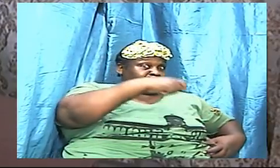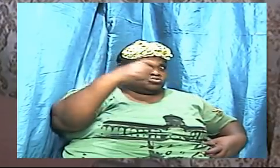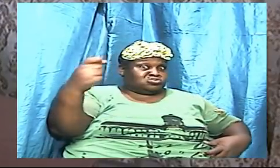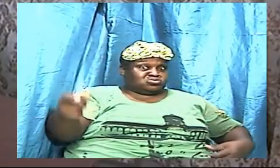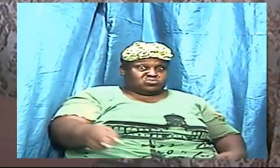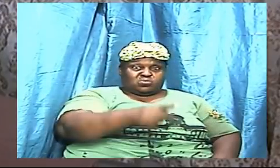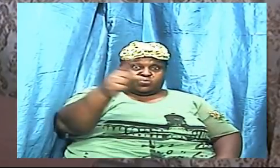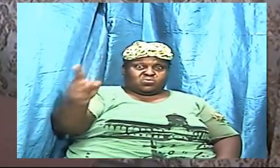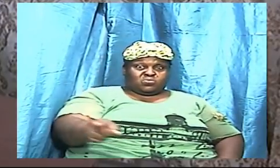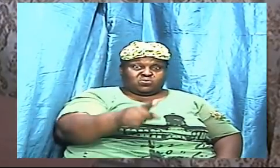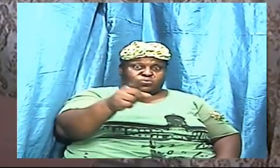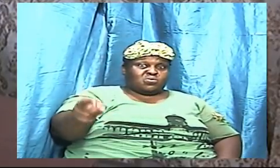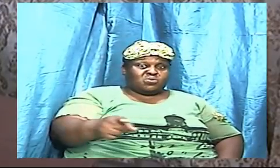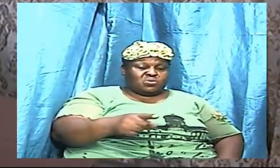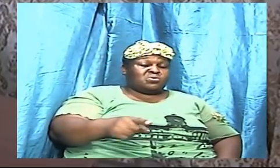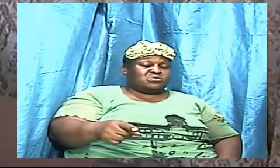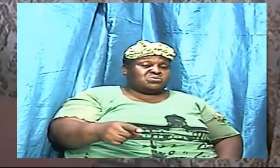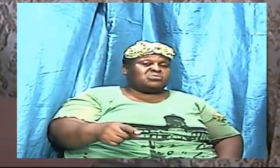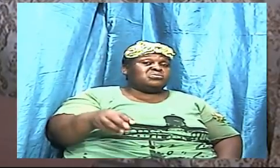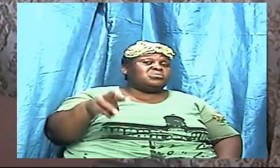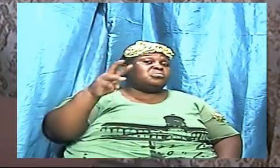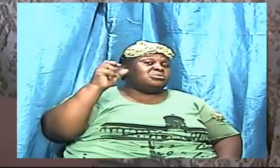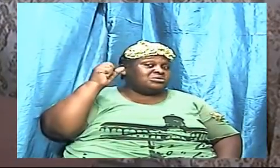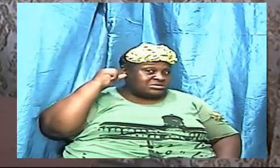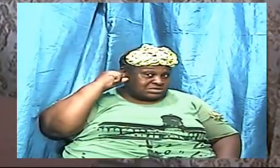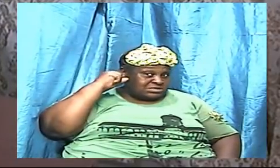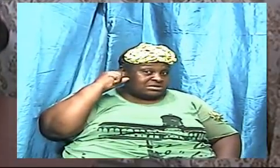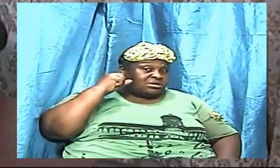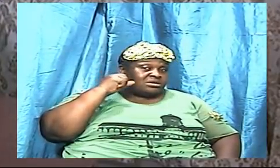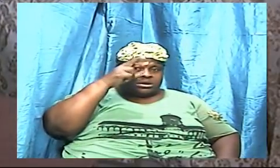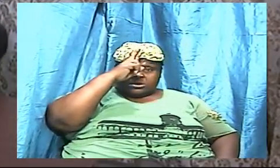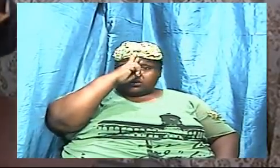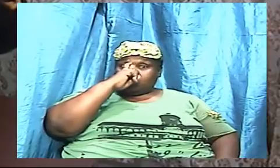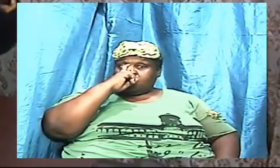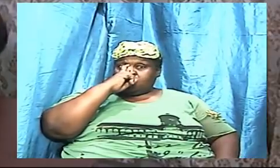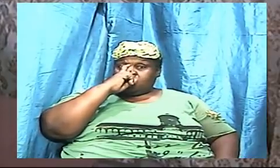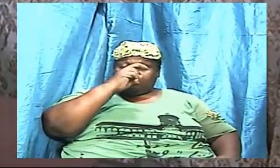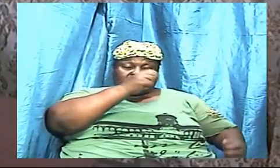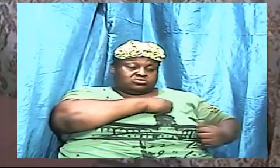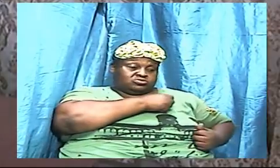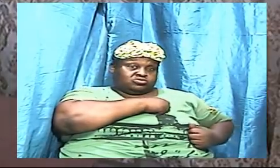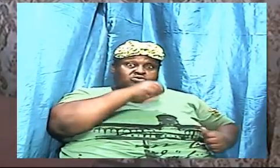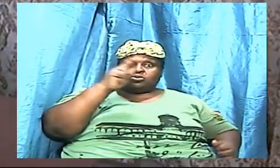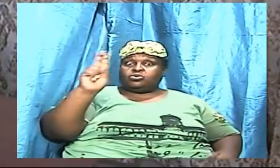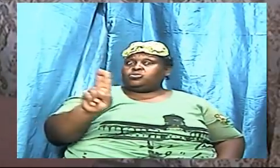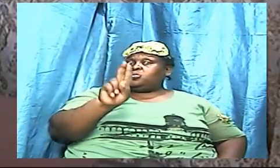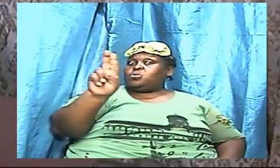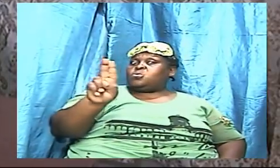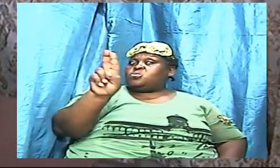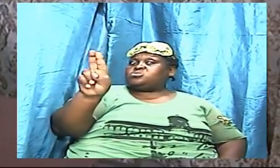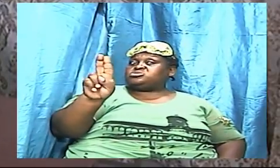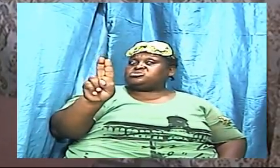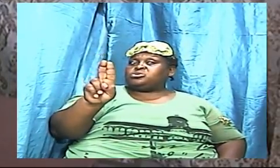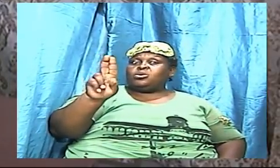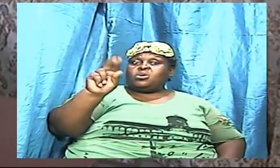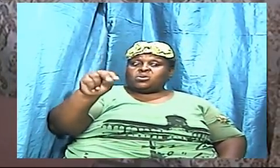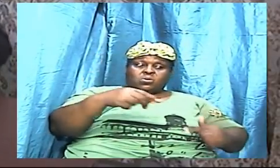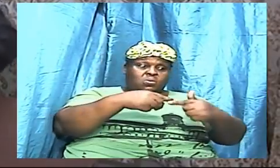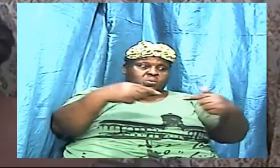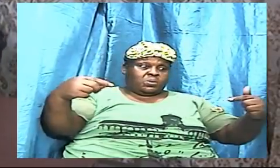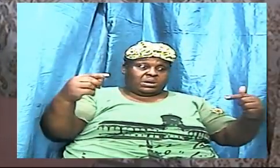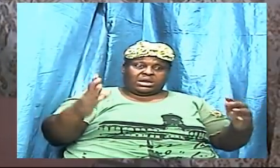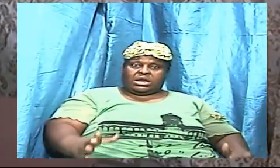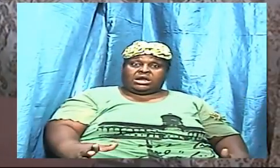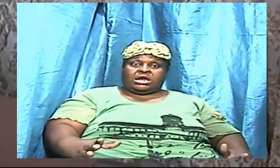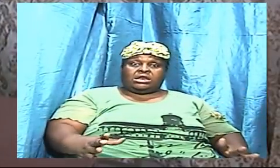that the Roman soldier used. It no enemy soldier that came into contact